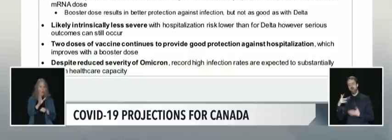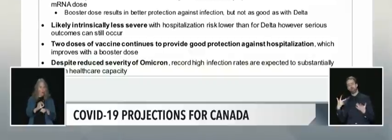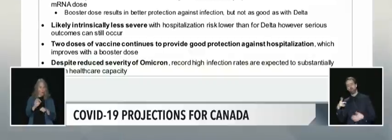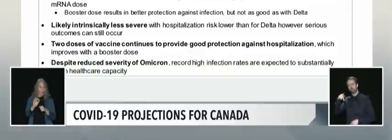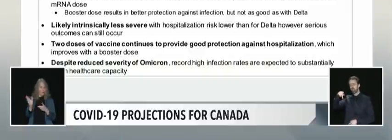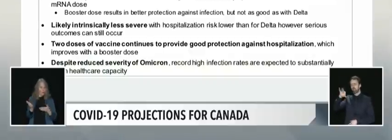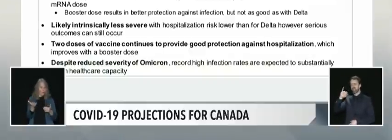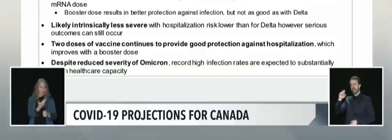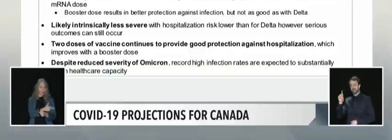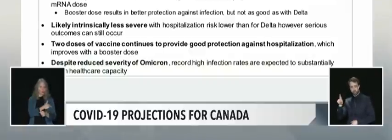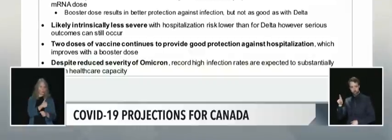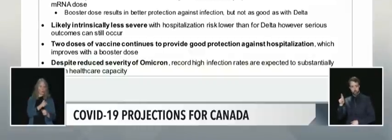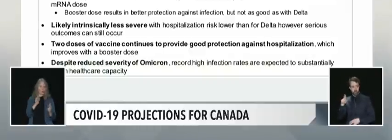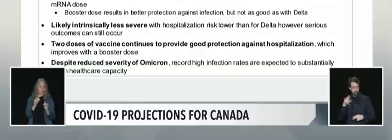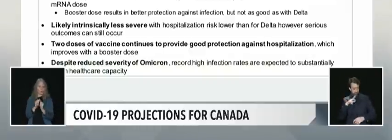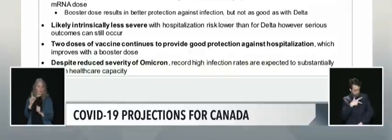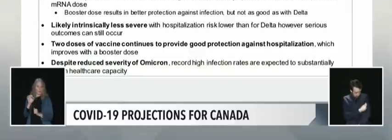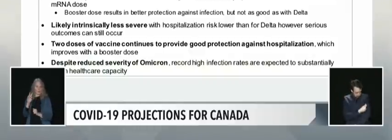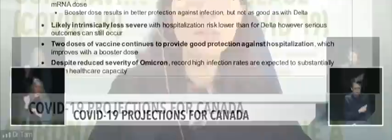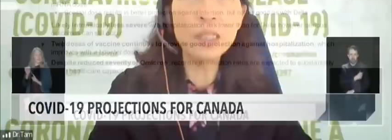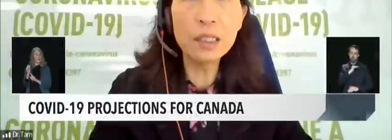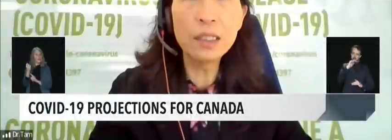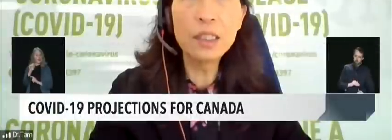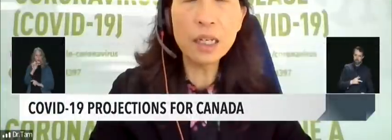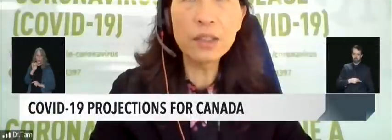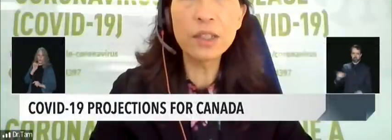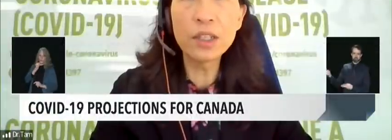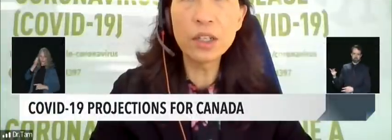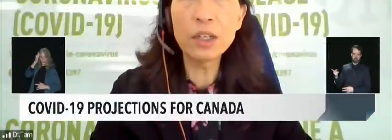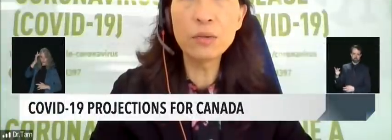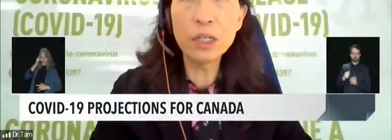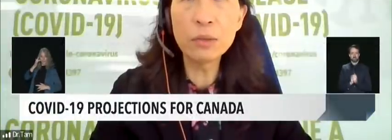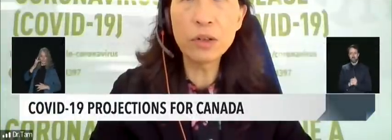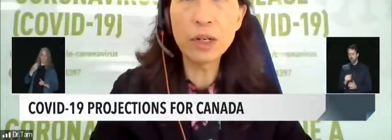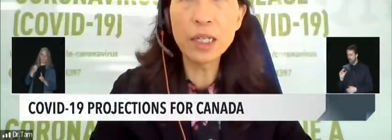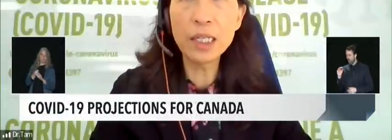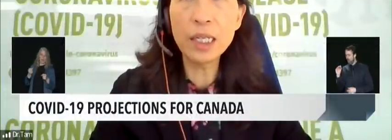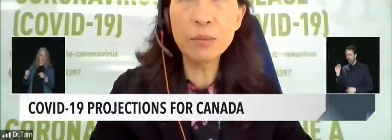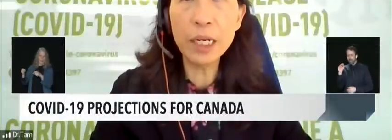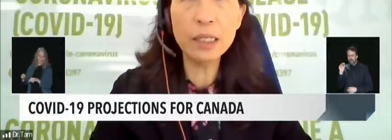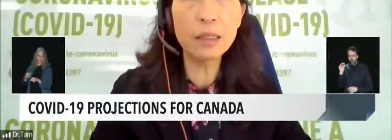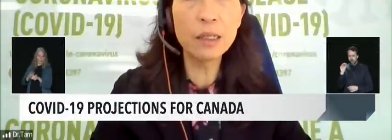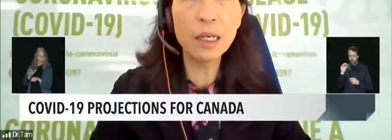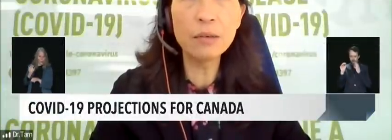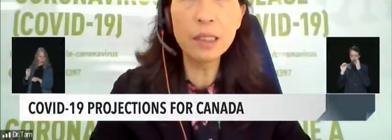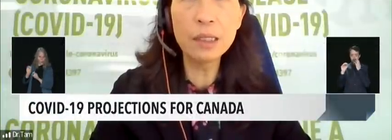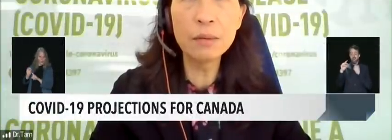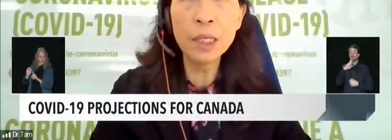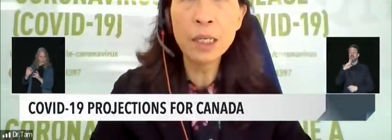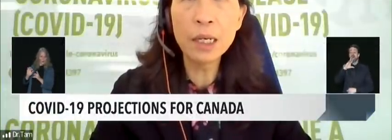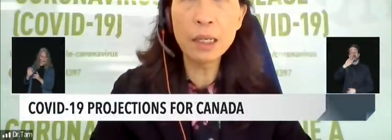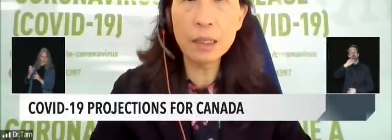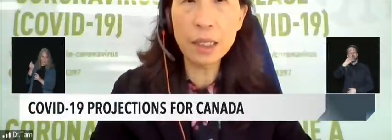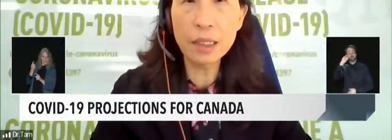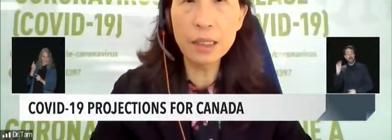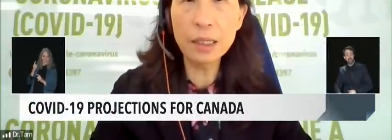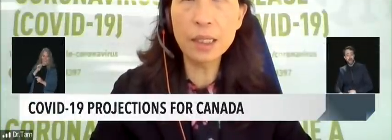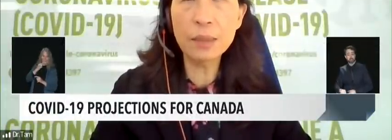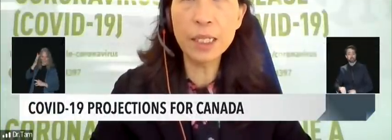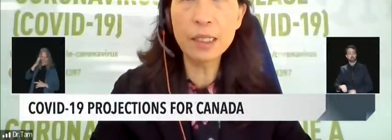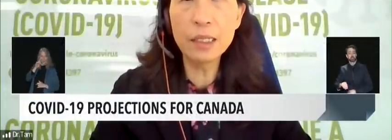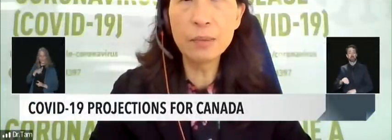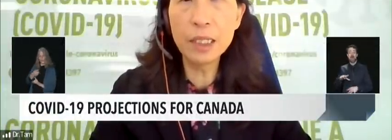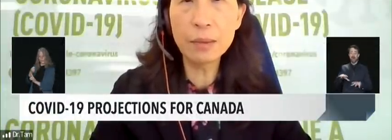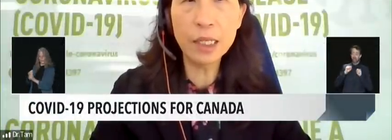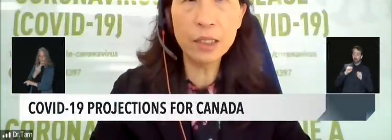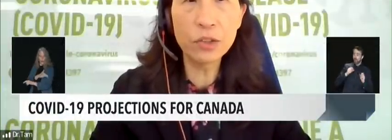hospitalized compared to Delta, severe illness does occur with Omicron and the impact on the health system and other sectors